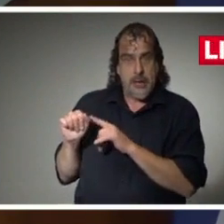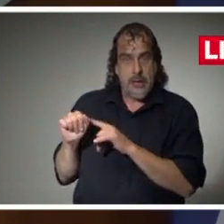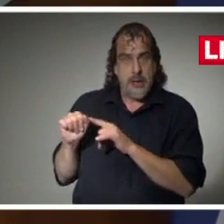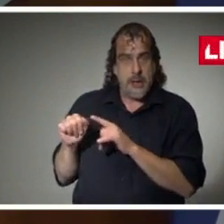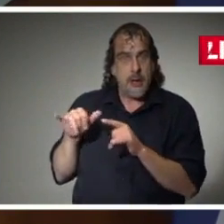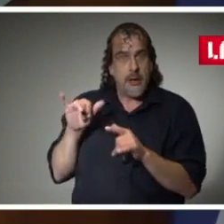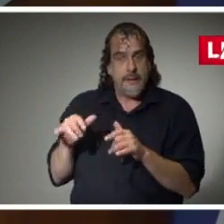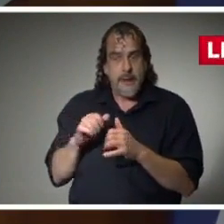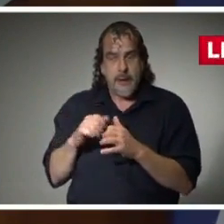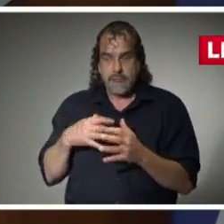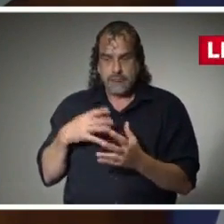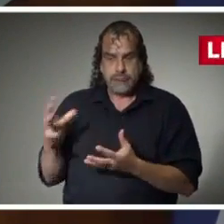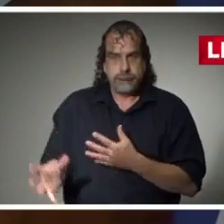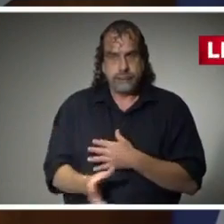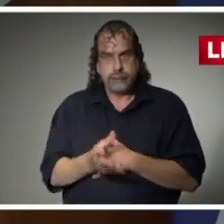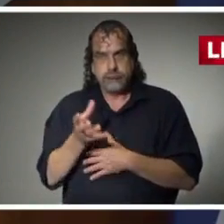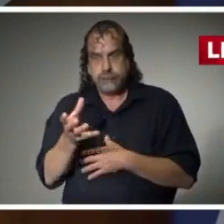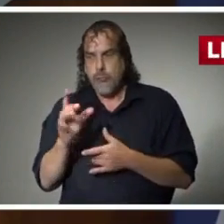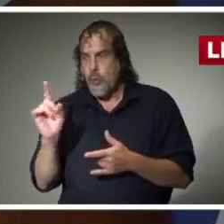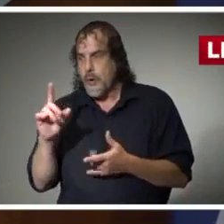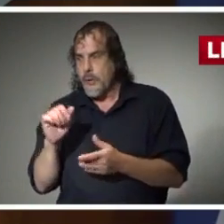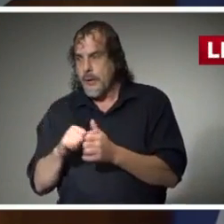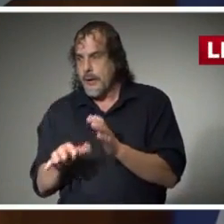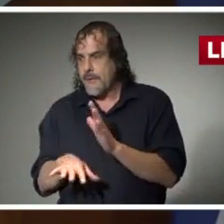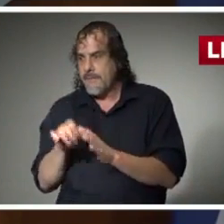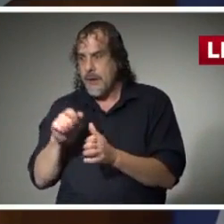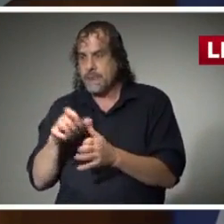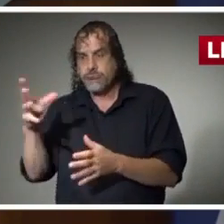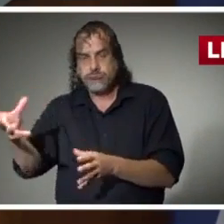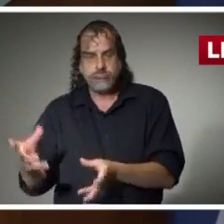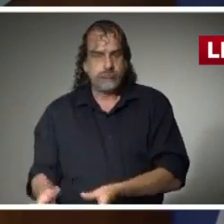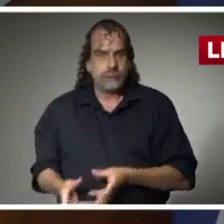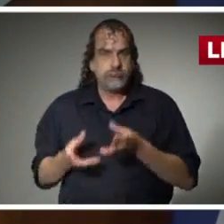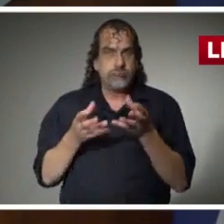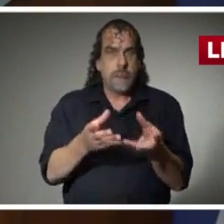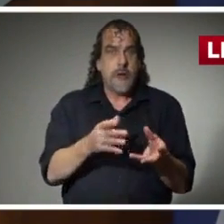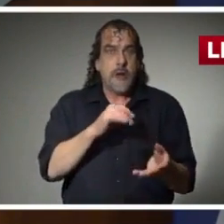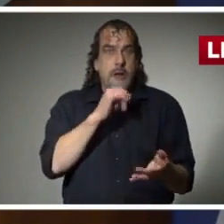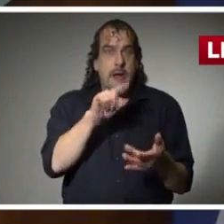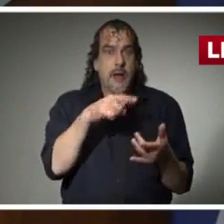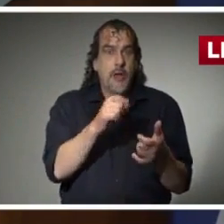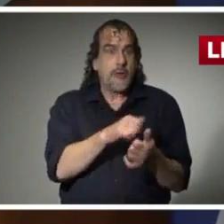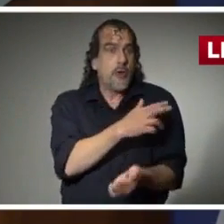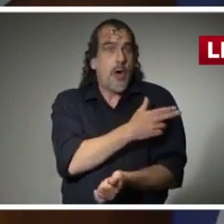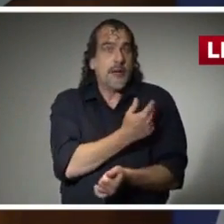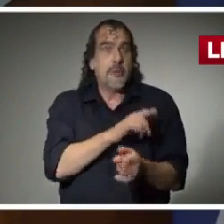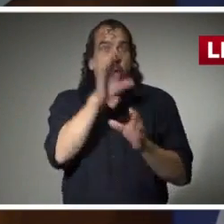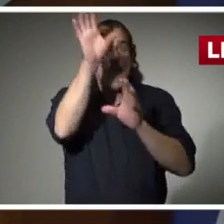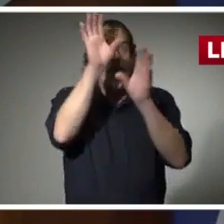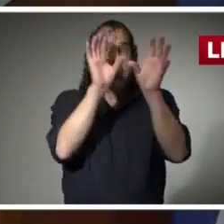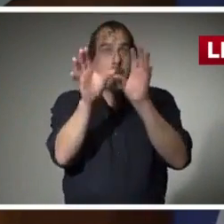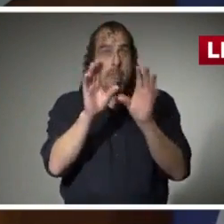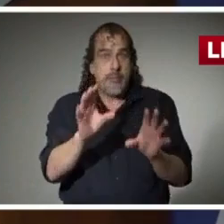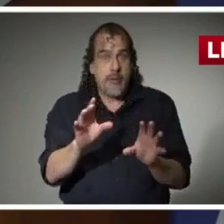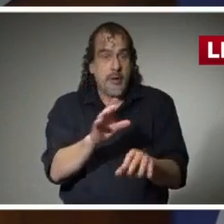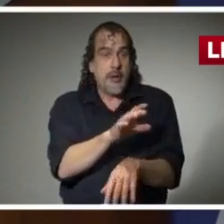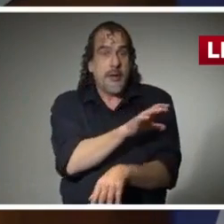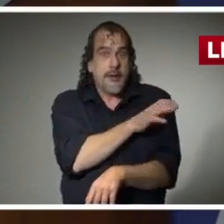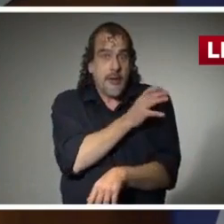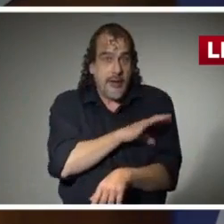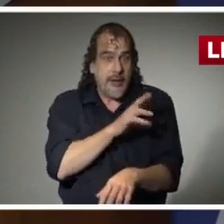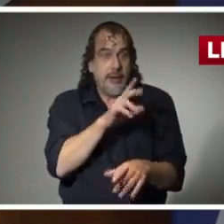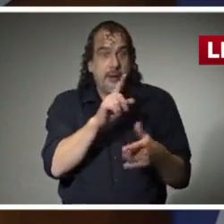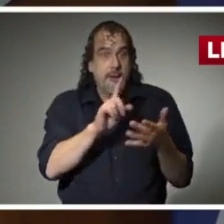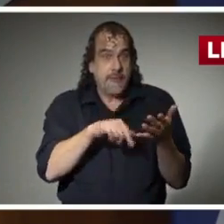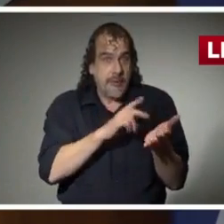who stepped up, found the necessary PPE to get it not only to our tier one facilities, not only to our hospitals,